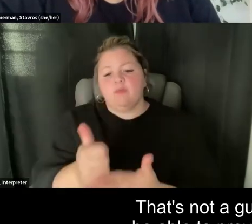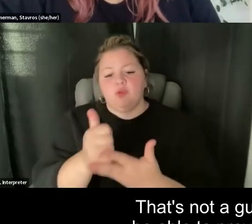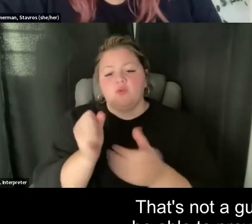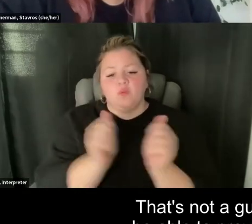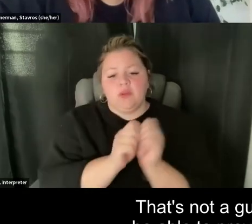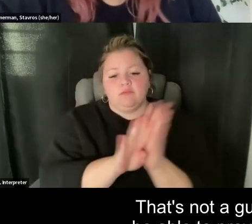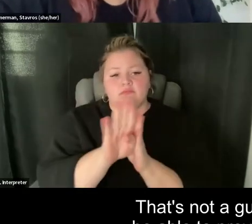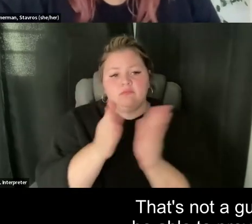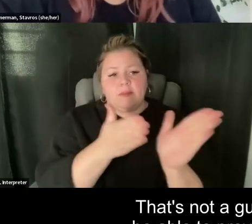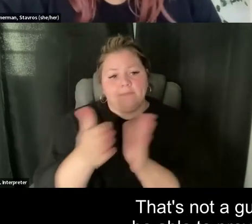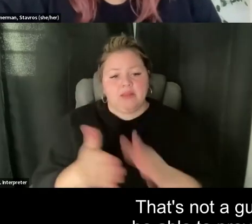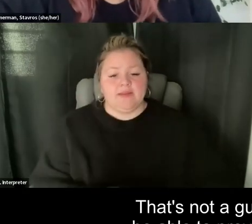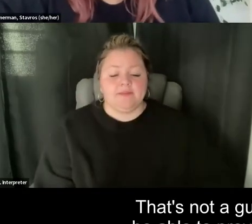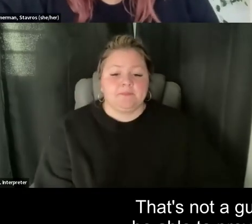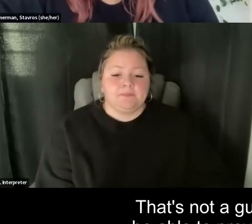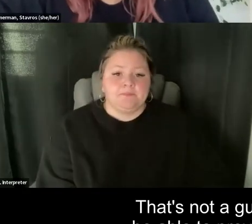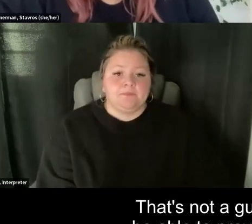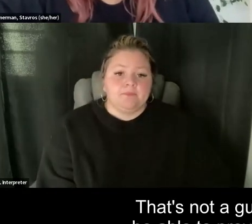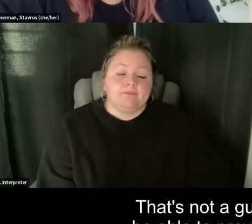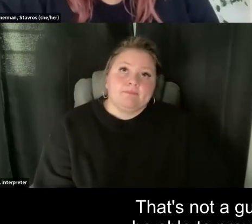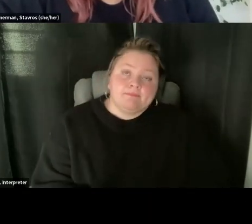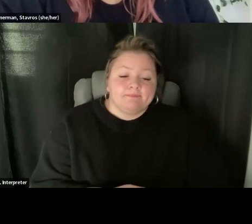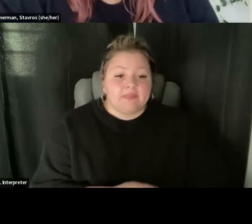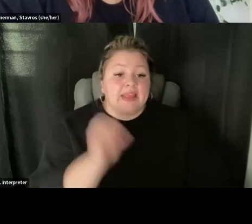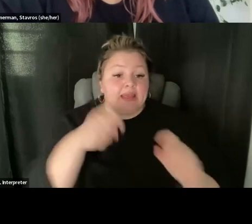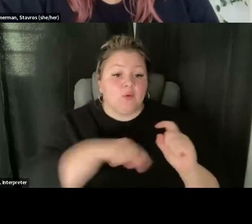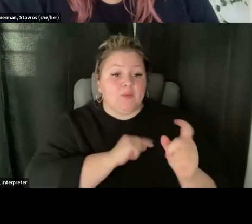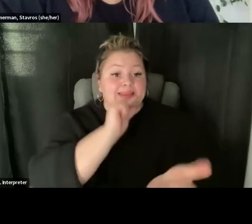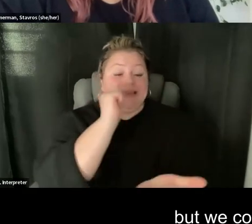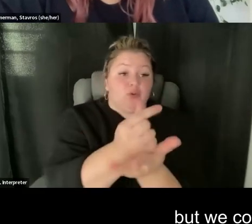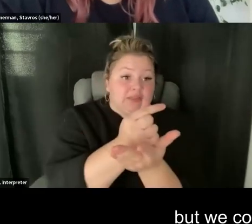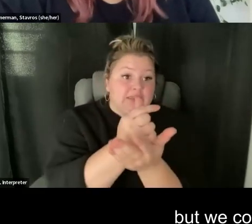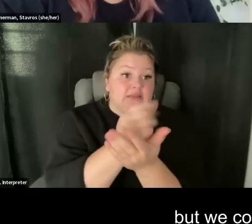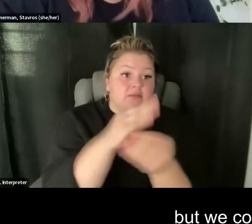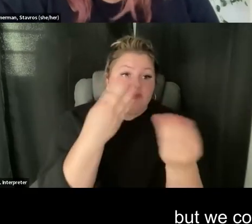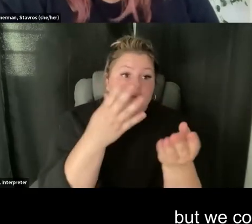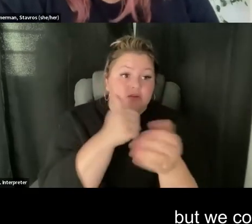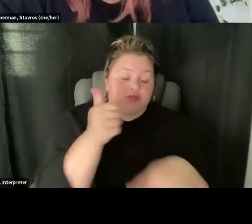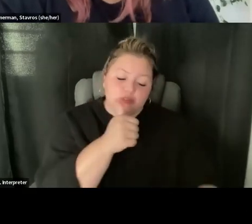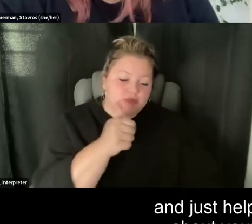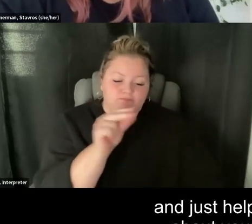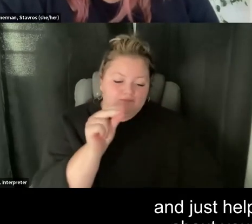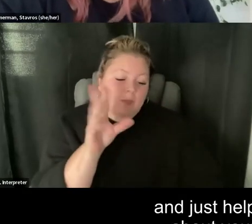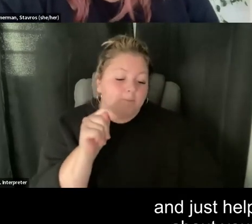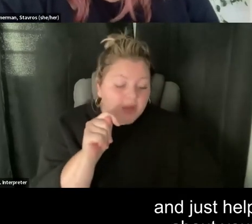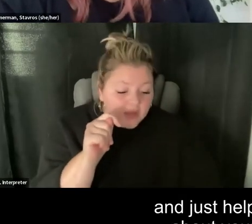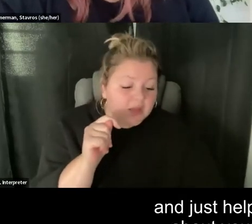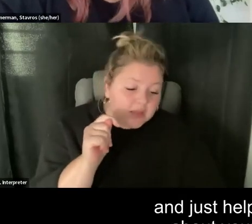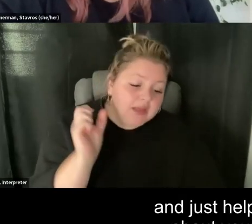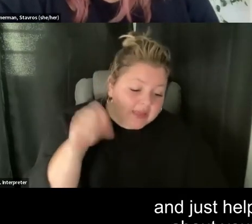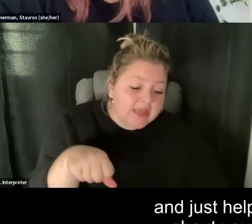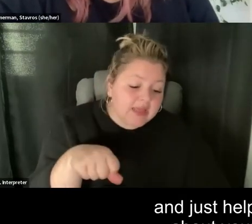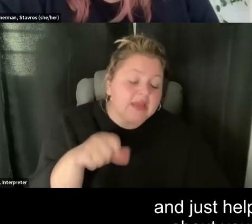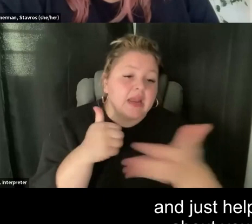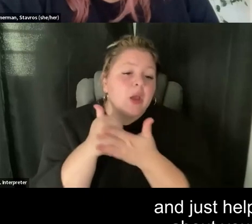that's not a guarantee that we'd be able to like provide transportation, but we could help plan and just